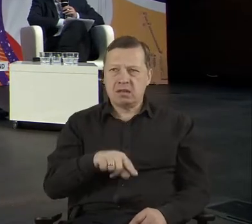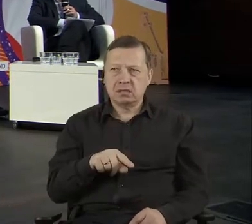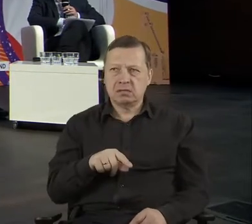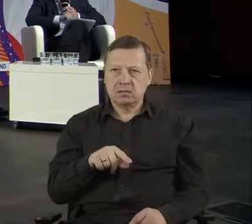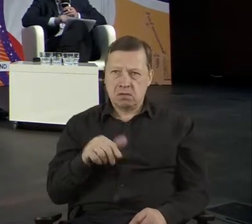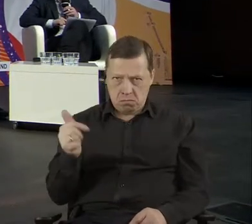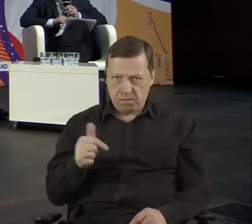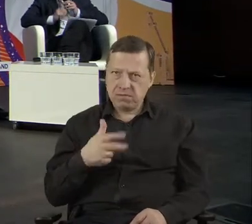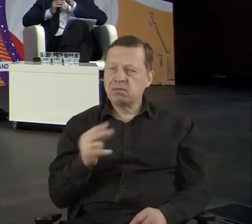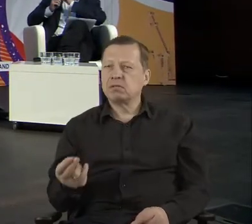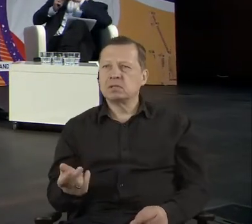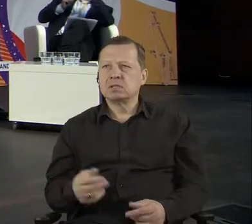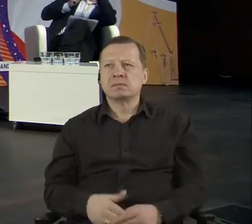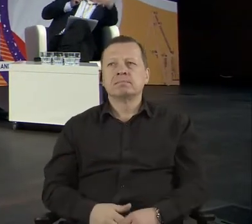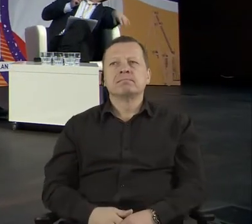Oh,